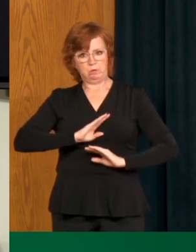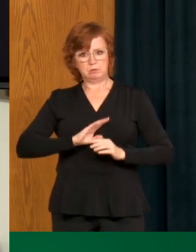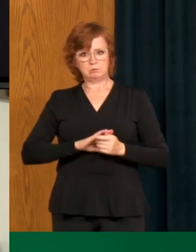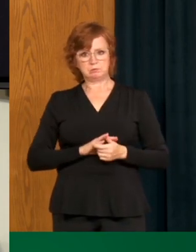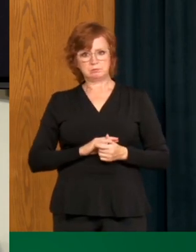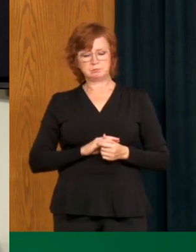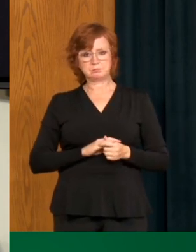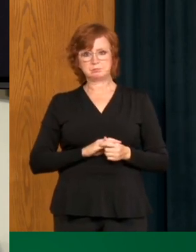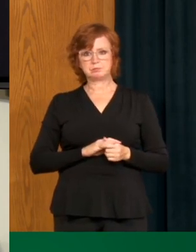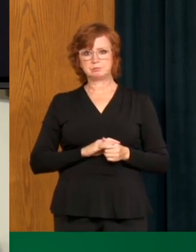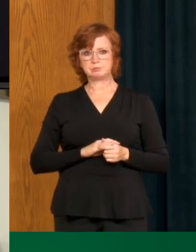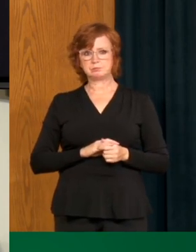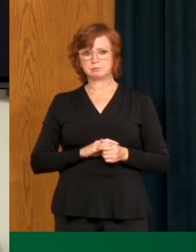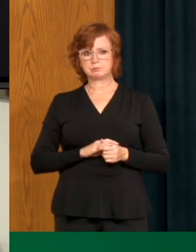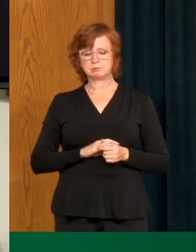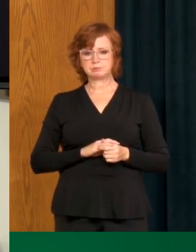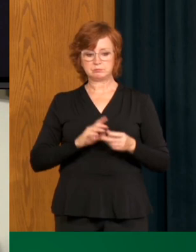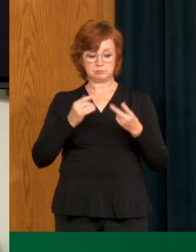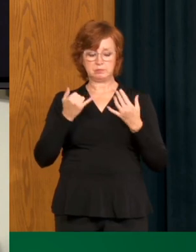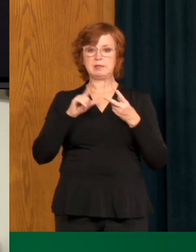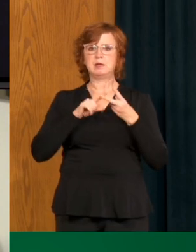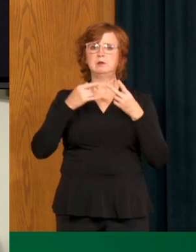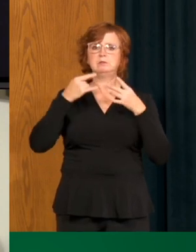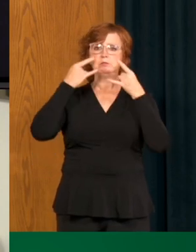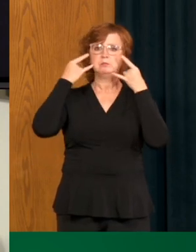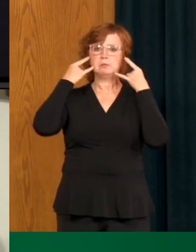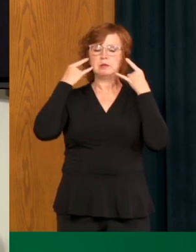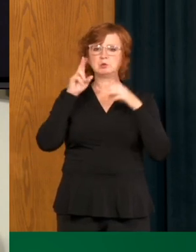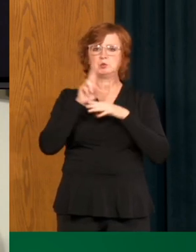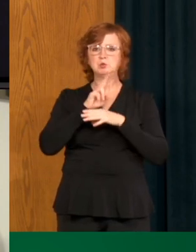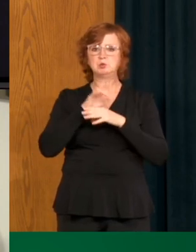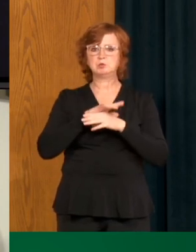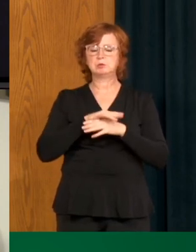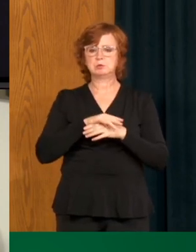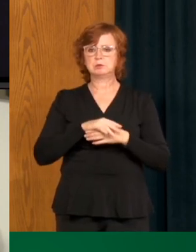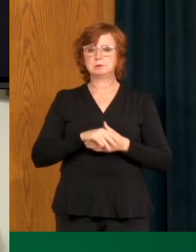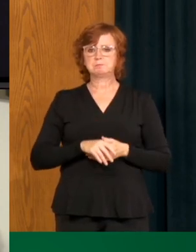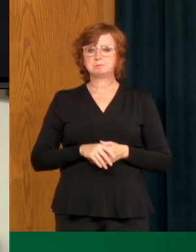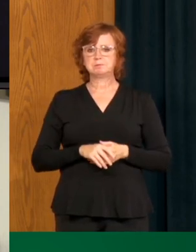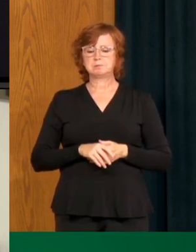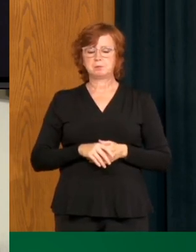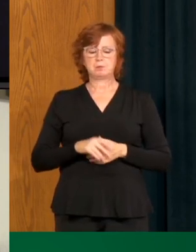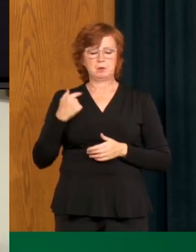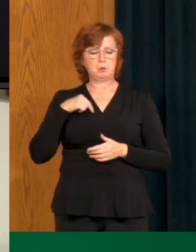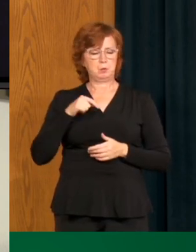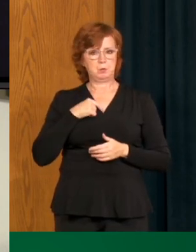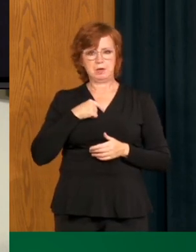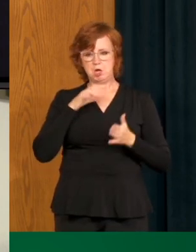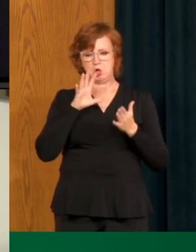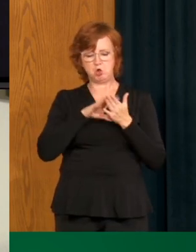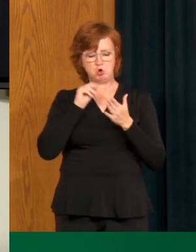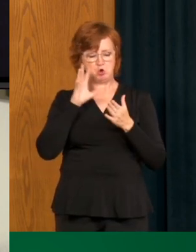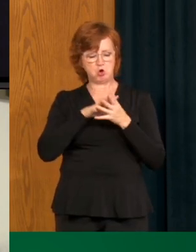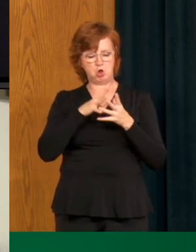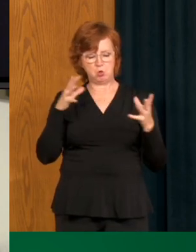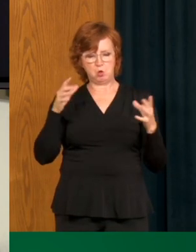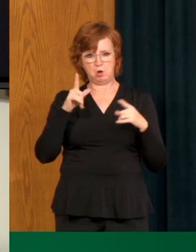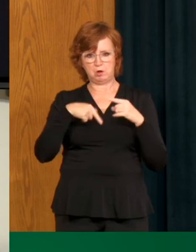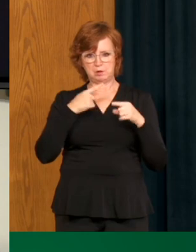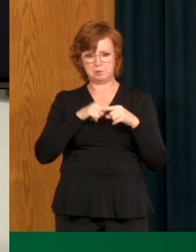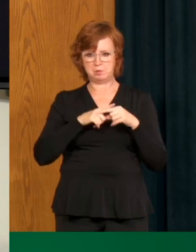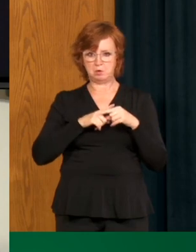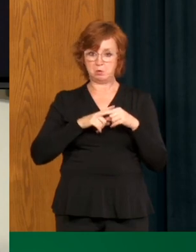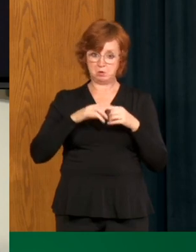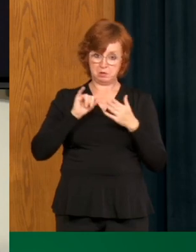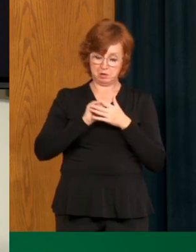direction. So on mask use, you know, we've always all obviously been learning more and more about the benefits of mask. We have sure learned